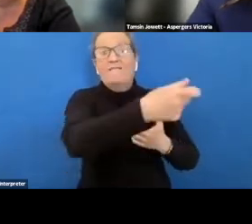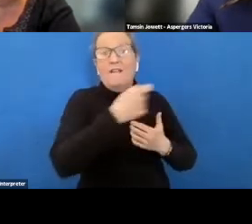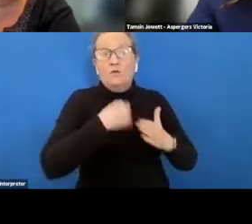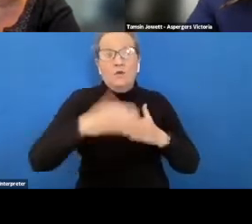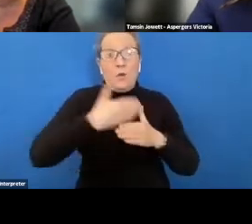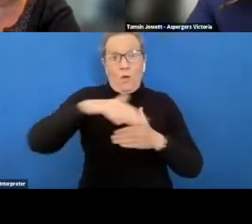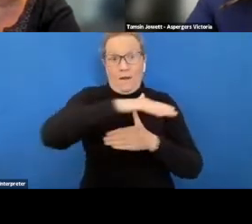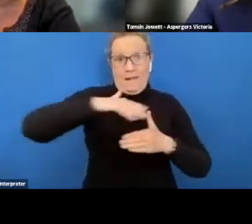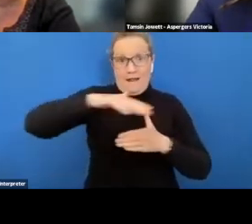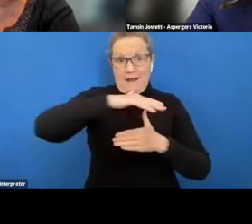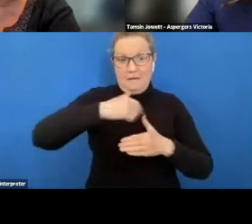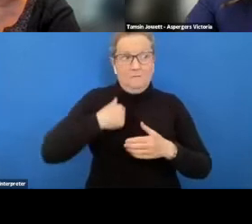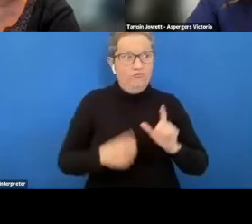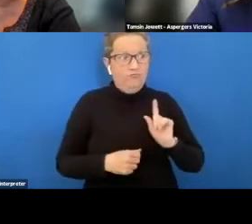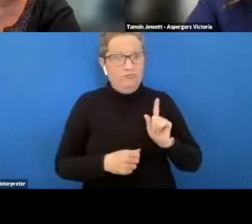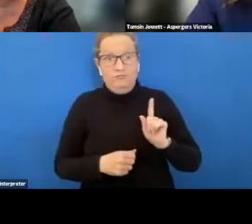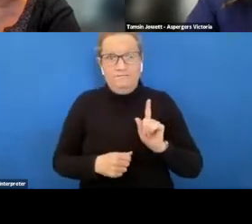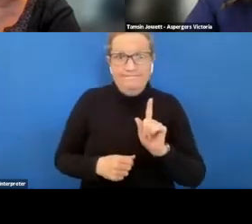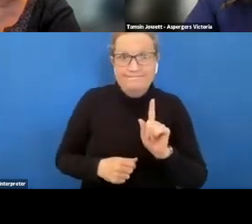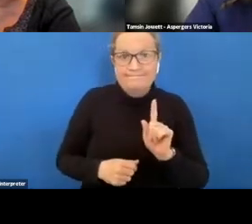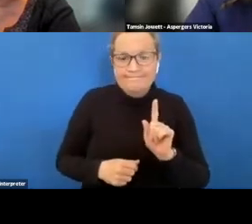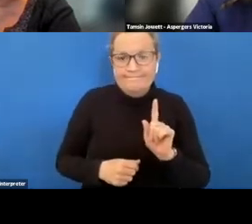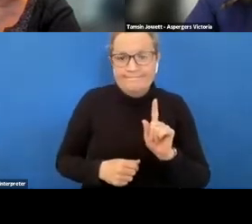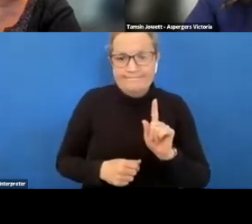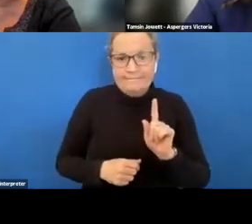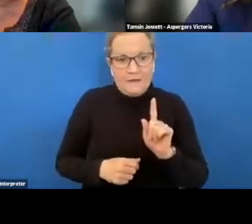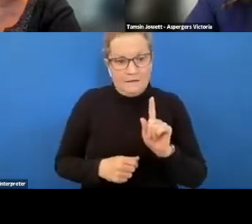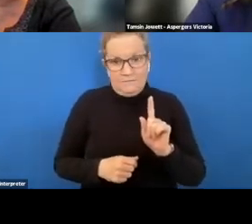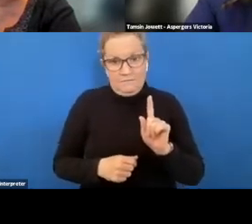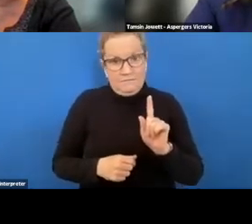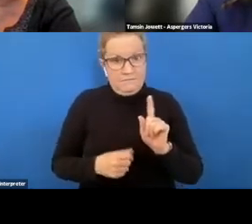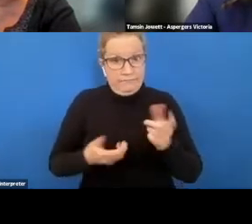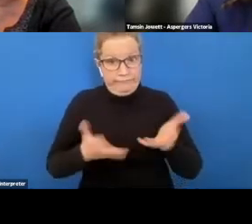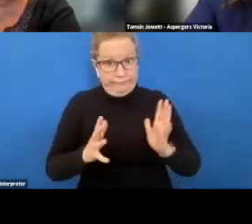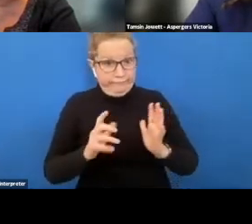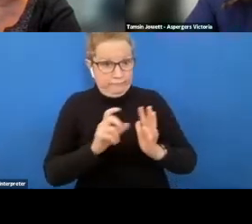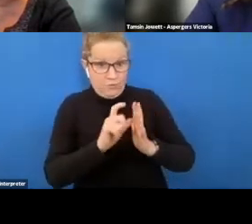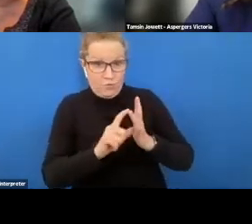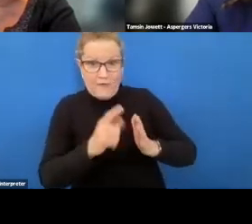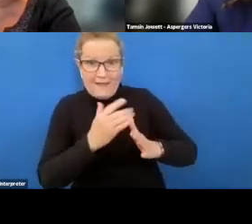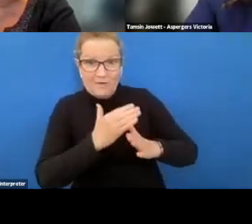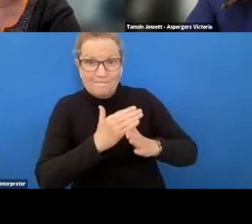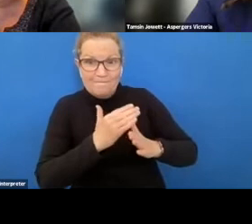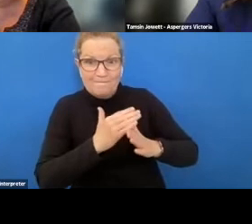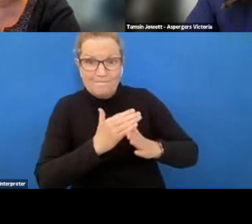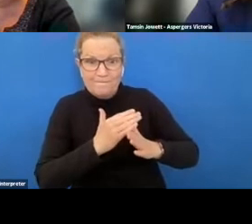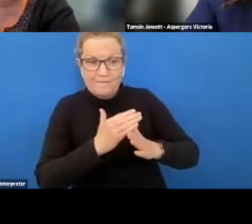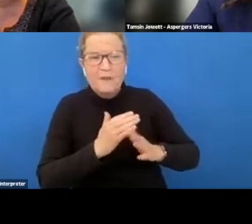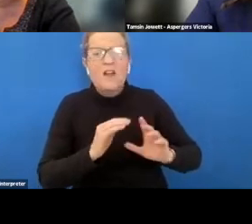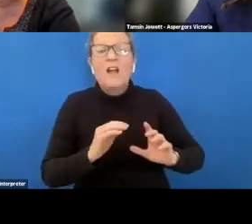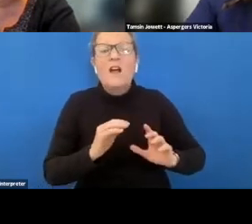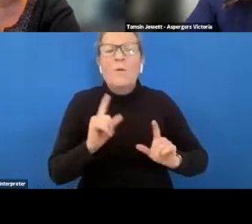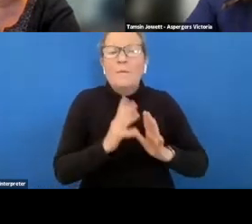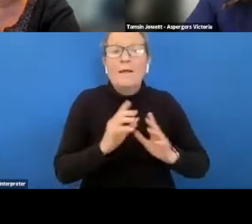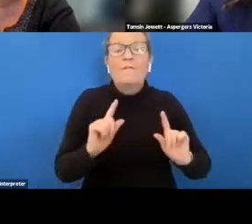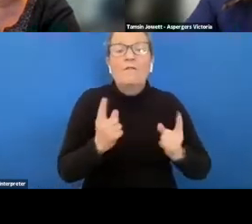and i guess just get you to do what you'd be doing when you were in the job that you can i guess you first observe what